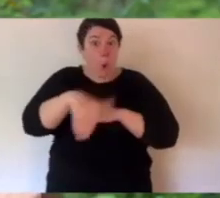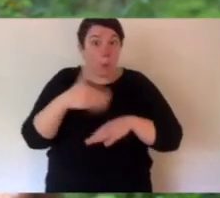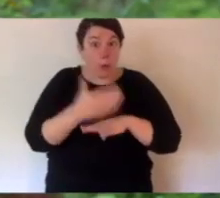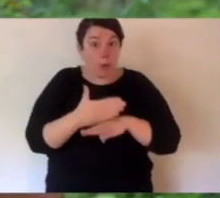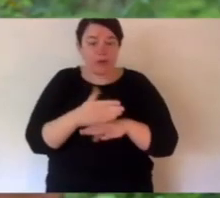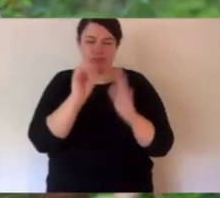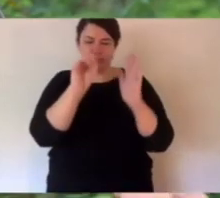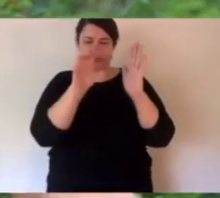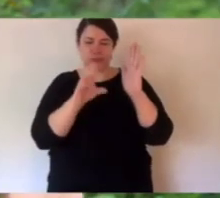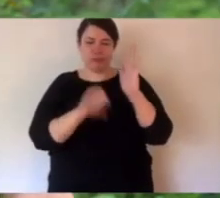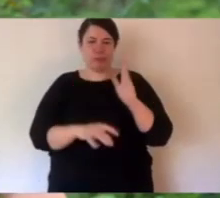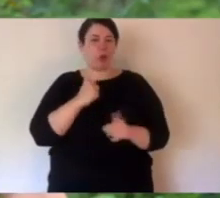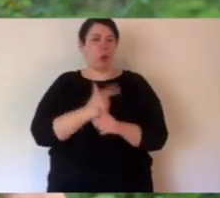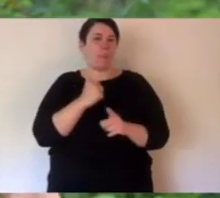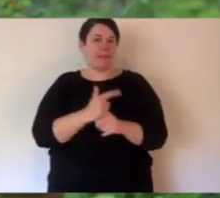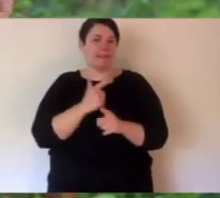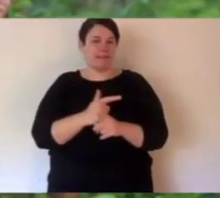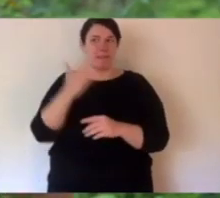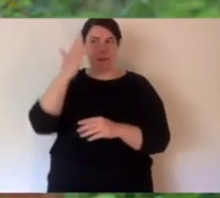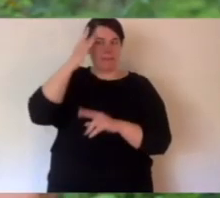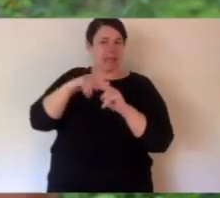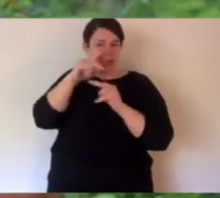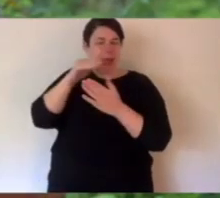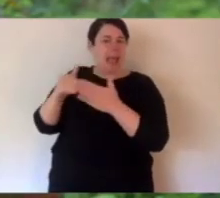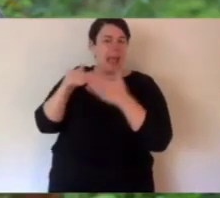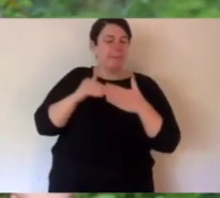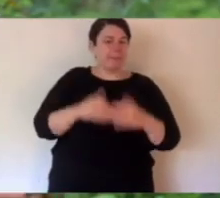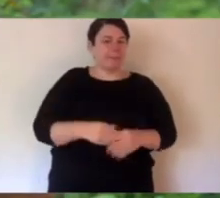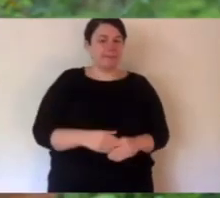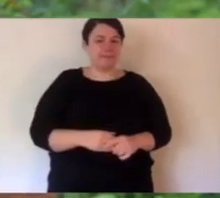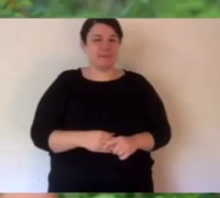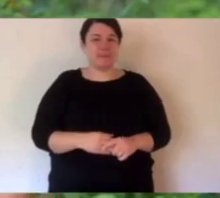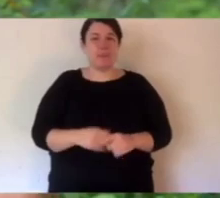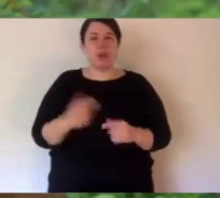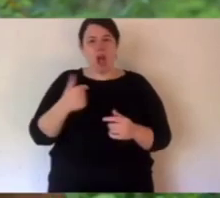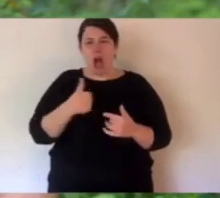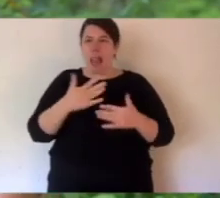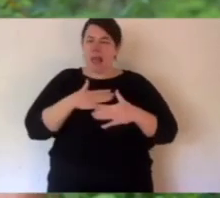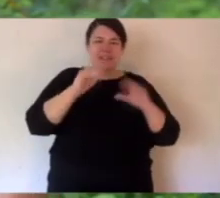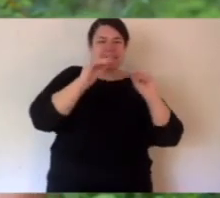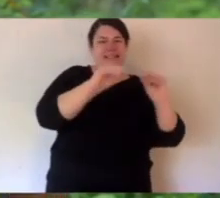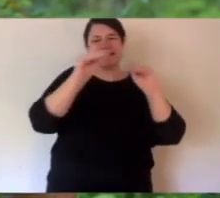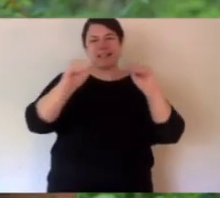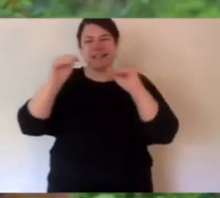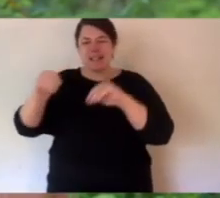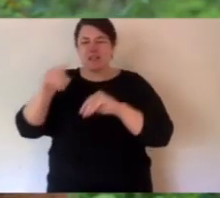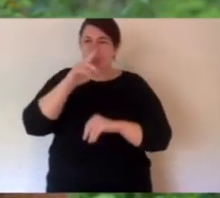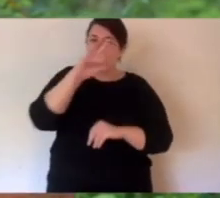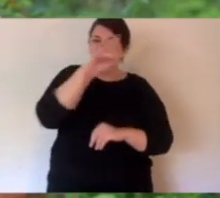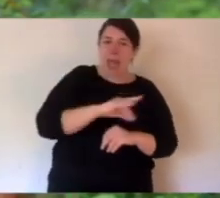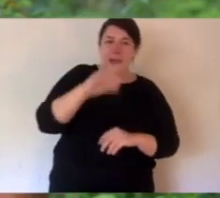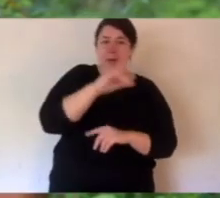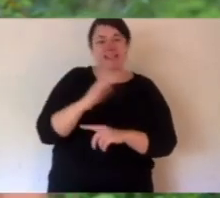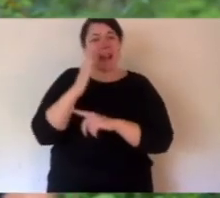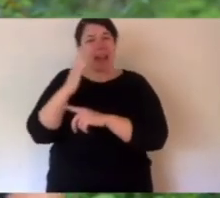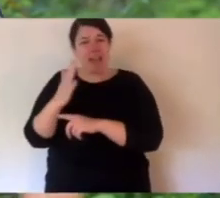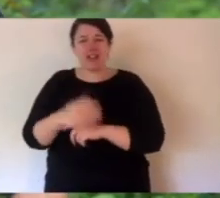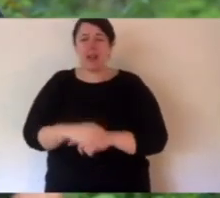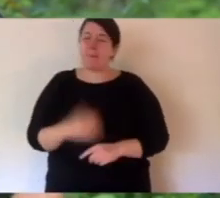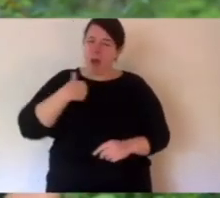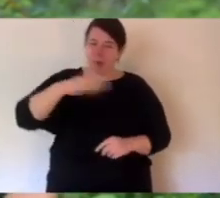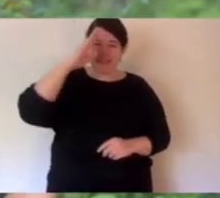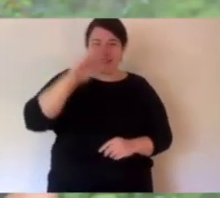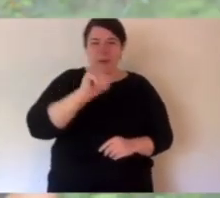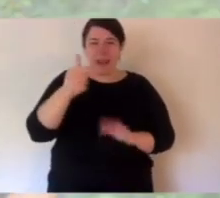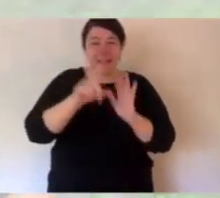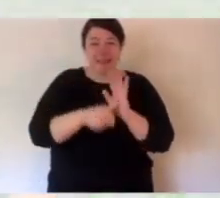your homework, just put it into the comments. This is what I do, connecting people with nature and that can't stop. I'll see you